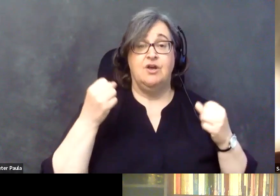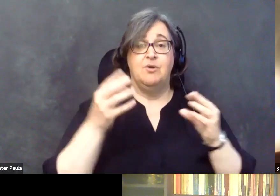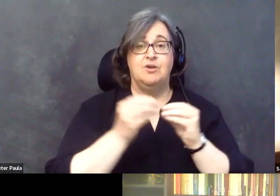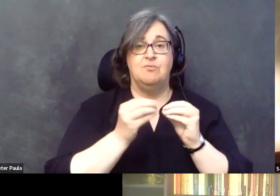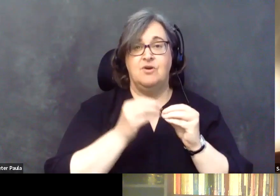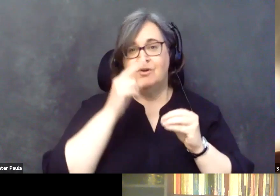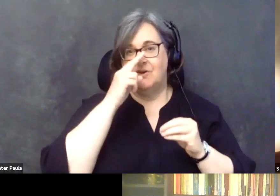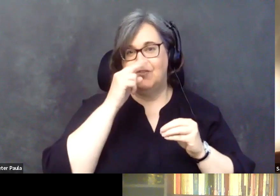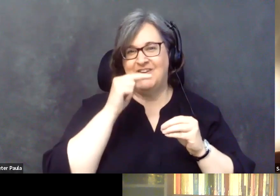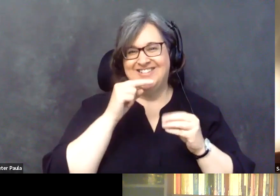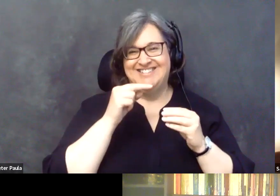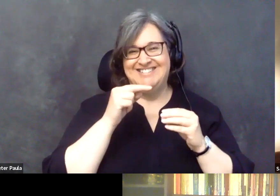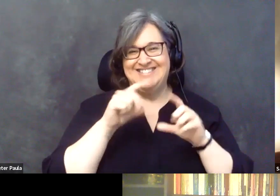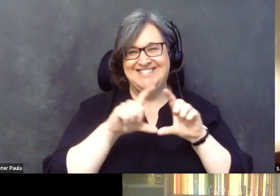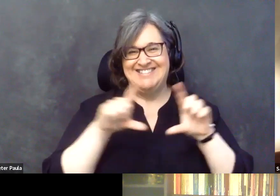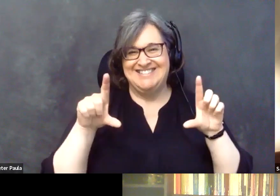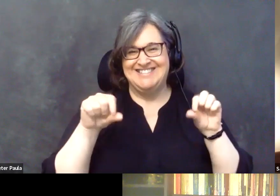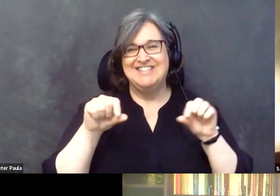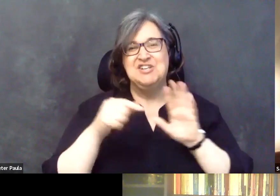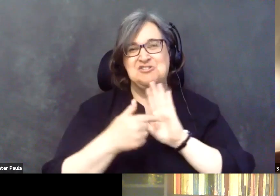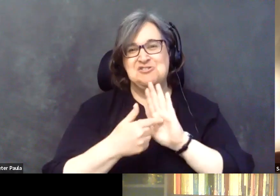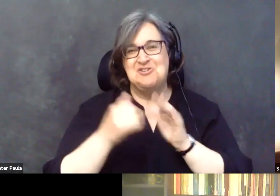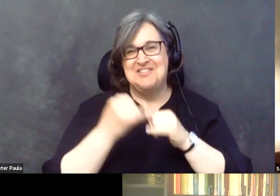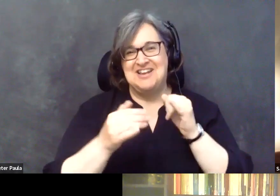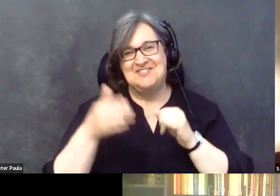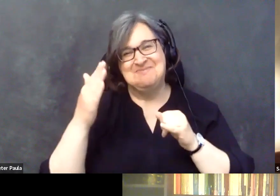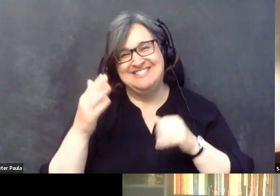funny comic strips to show at the end of your presentation.